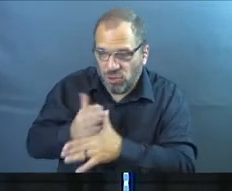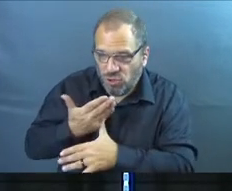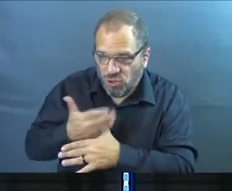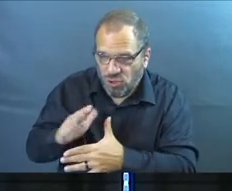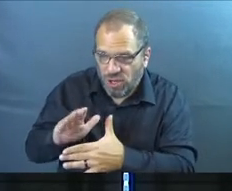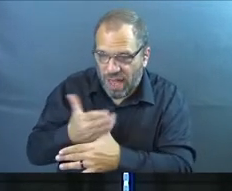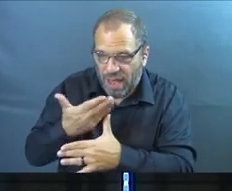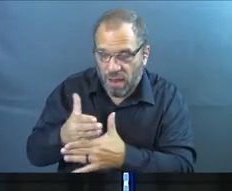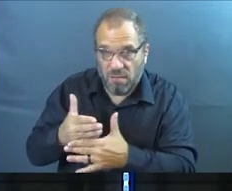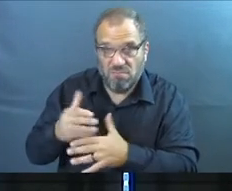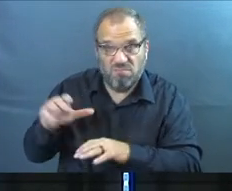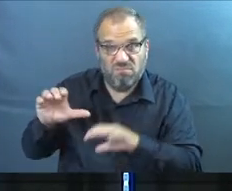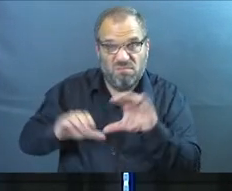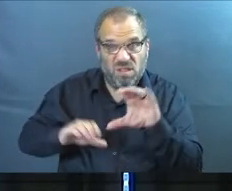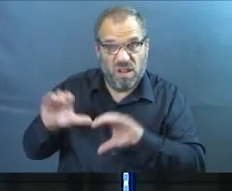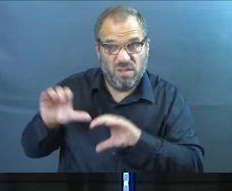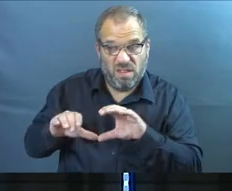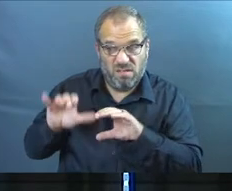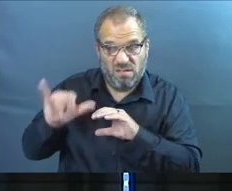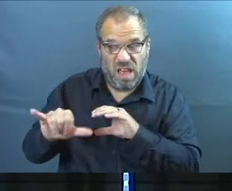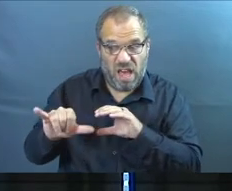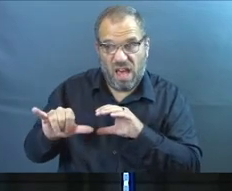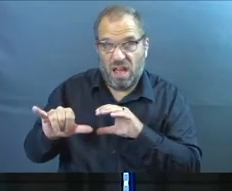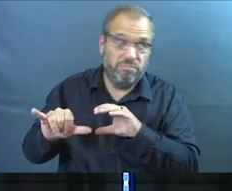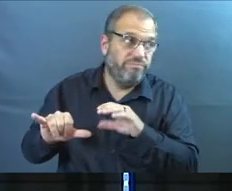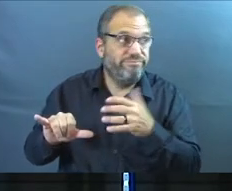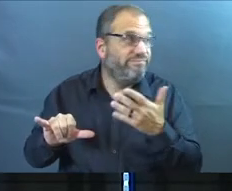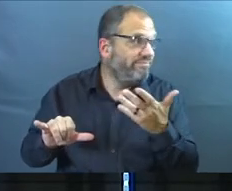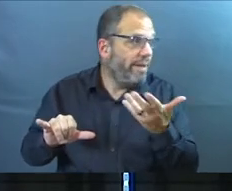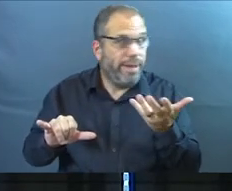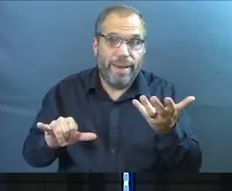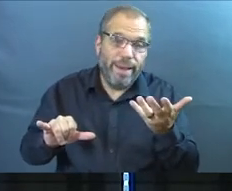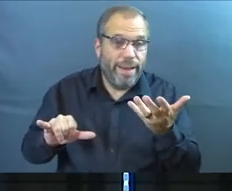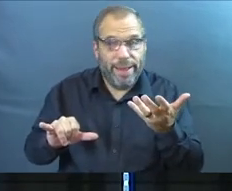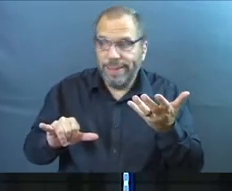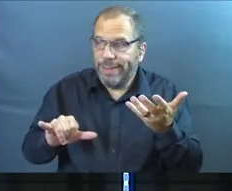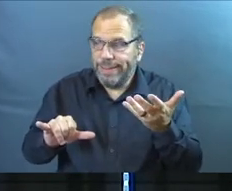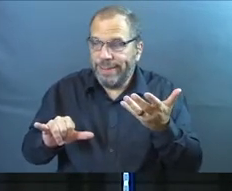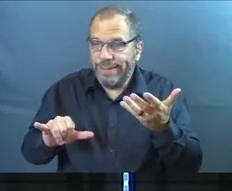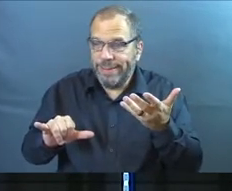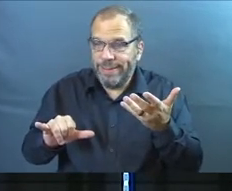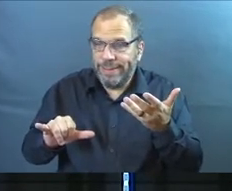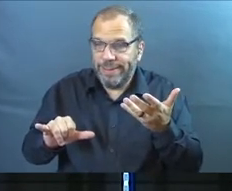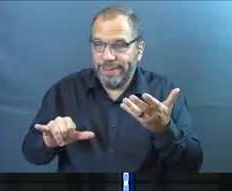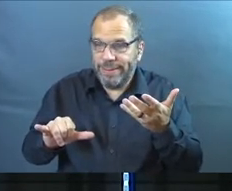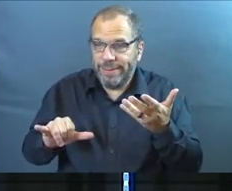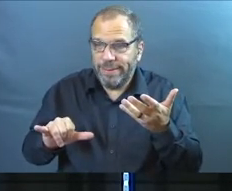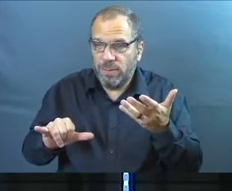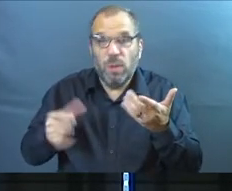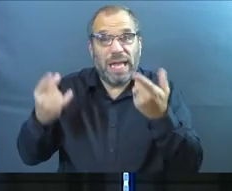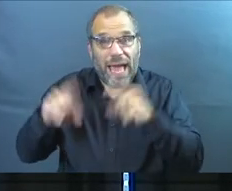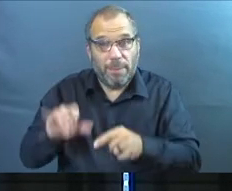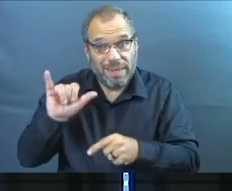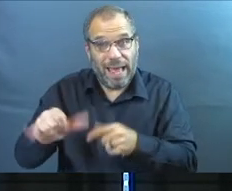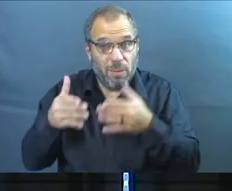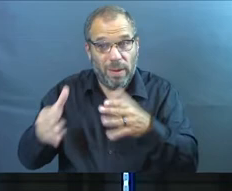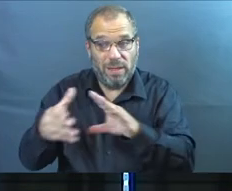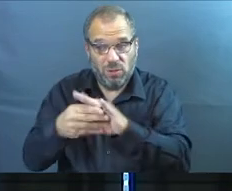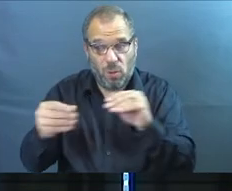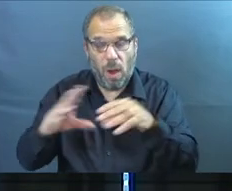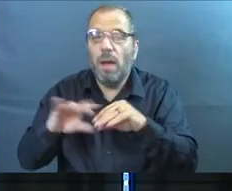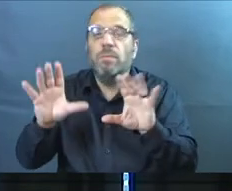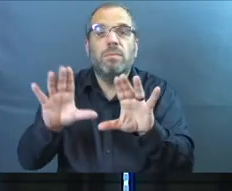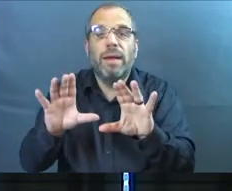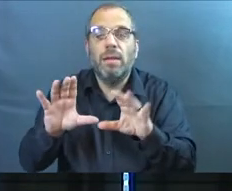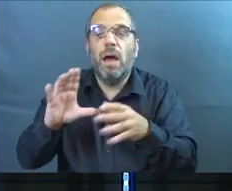will a lot of those conversations, I don't know, will they not really go there? Of course. But